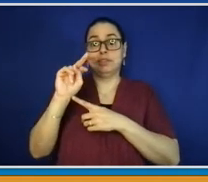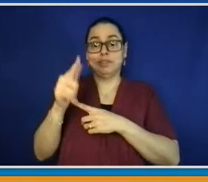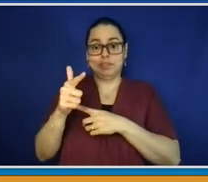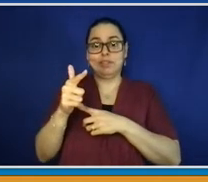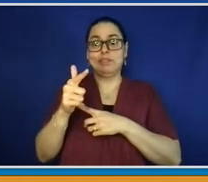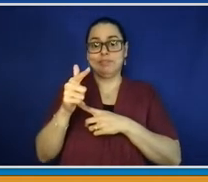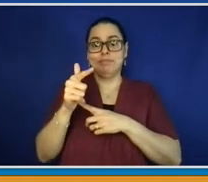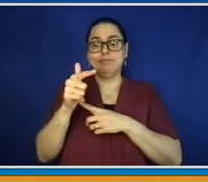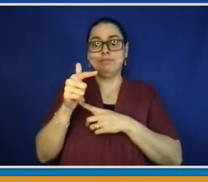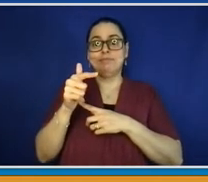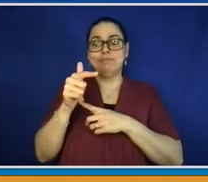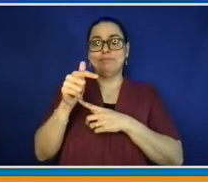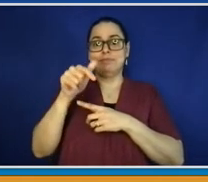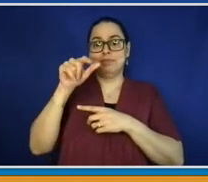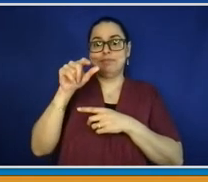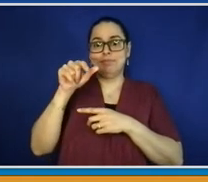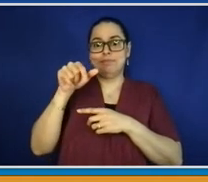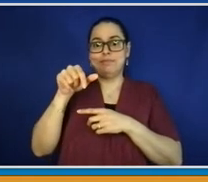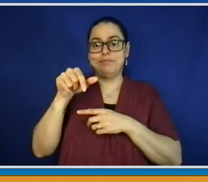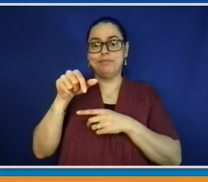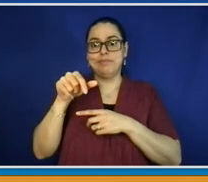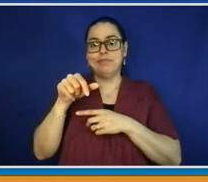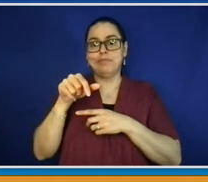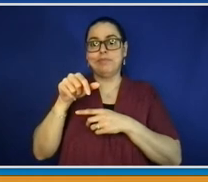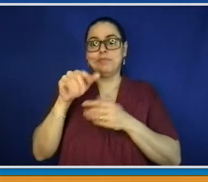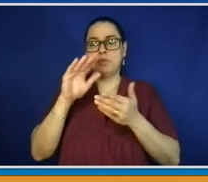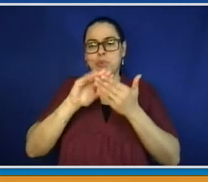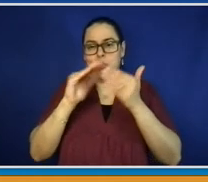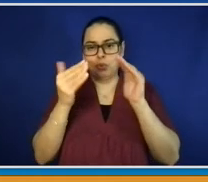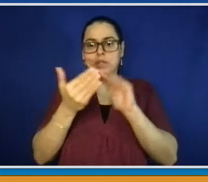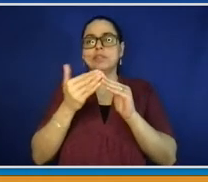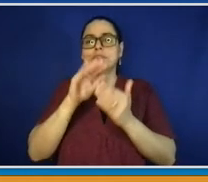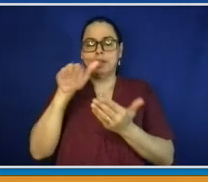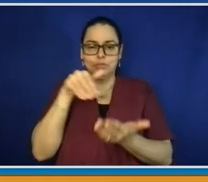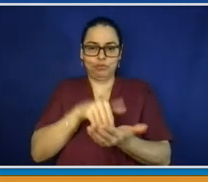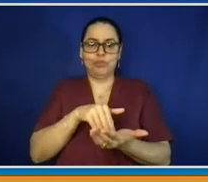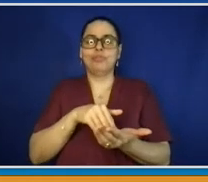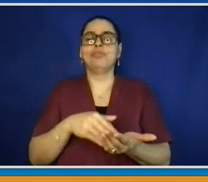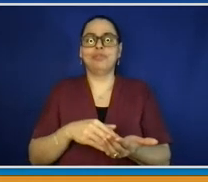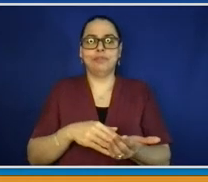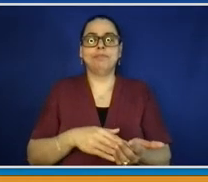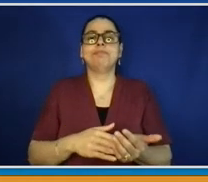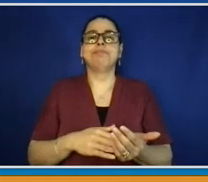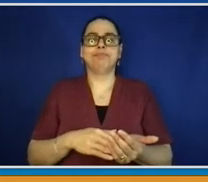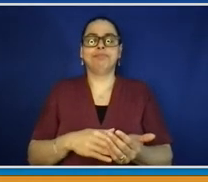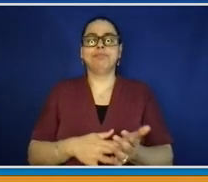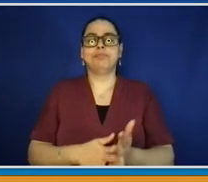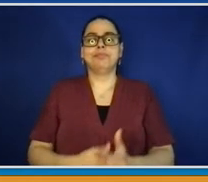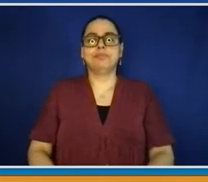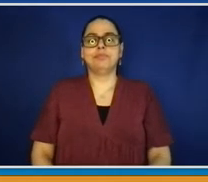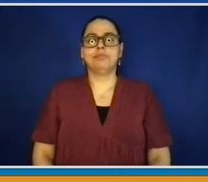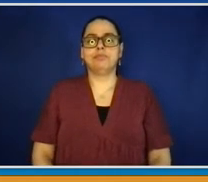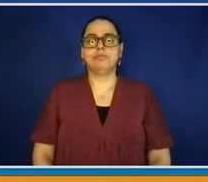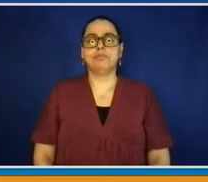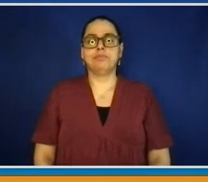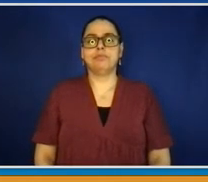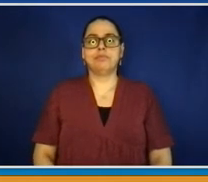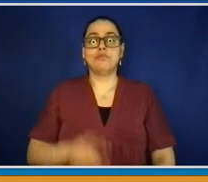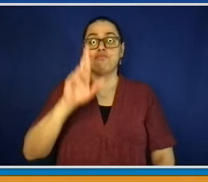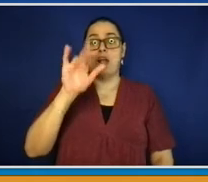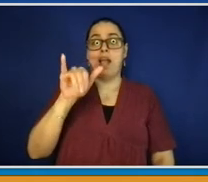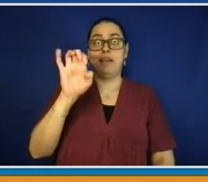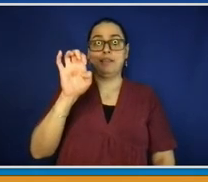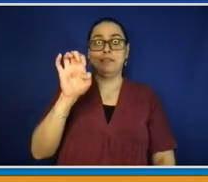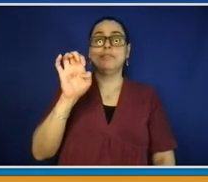In Pound Ridge at the Pound Ridge Townhouse, which is where the town government is based. In the village of Rye Brook, which also covers a section of Rye Town.